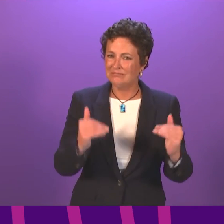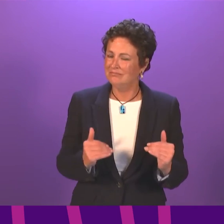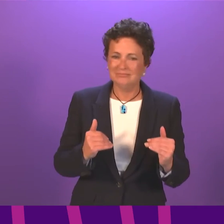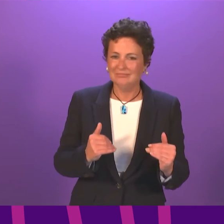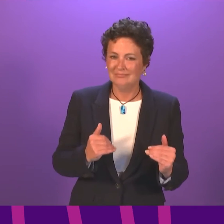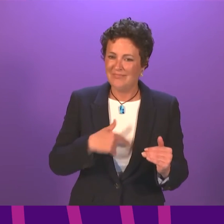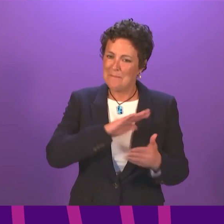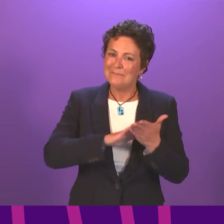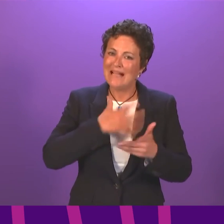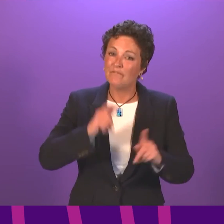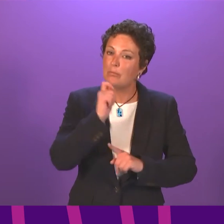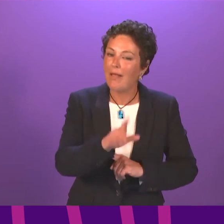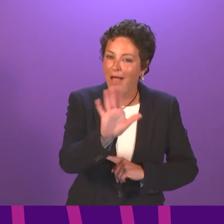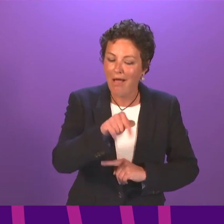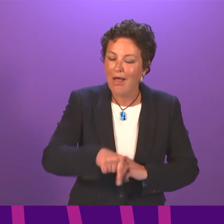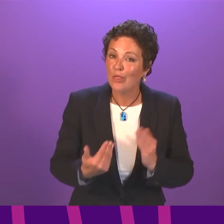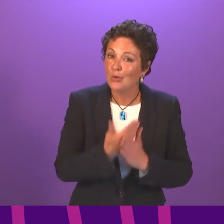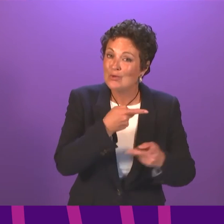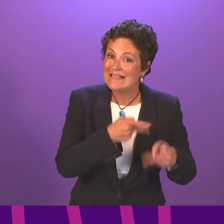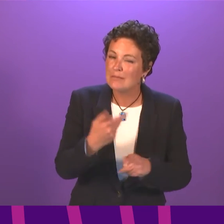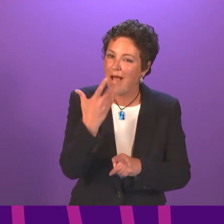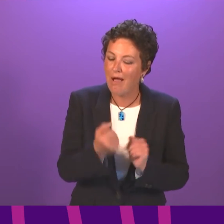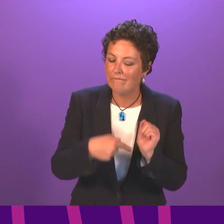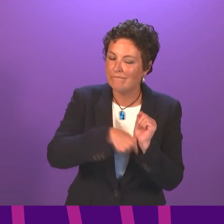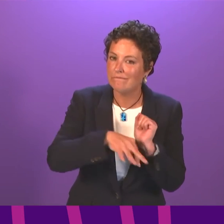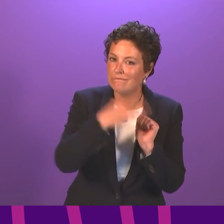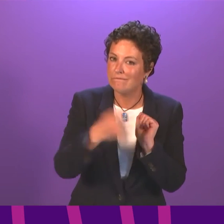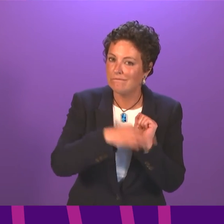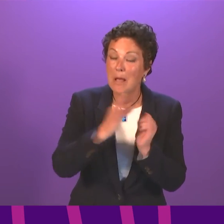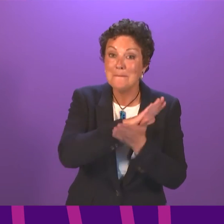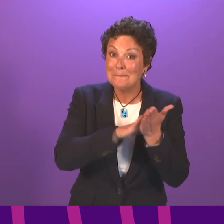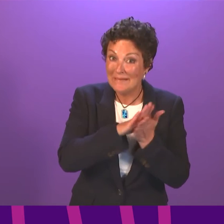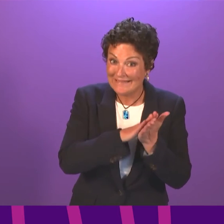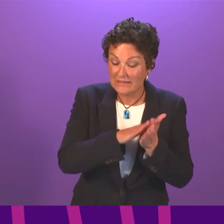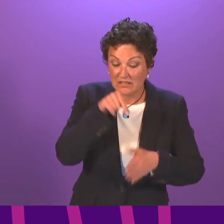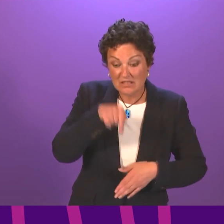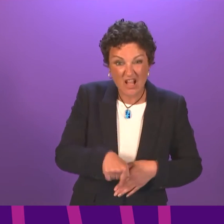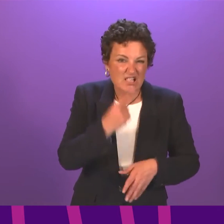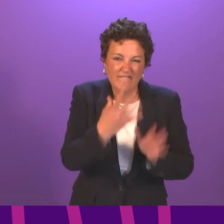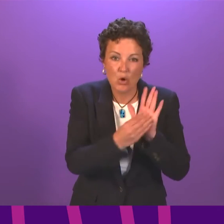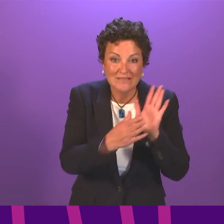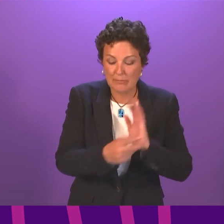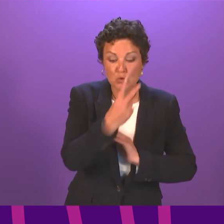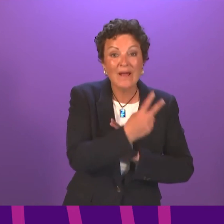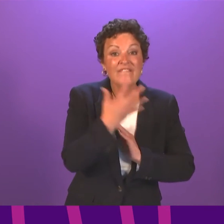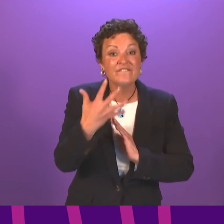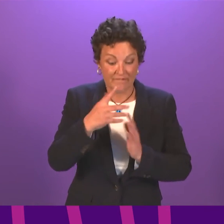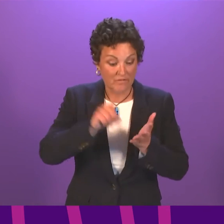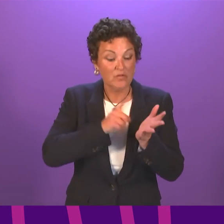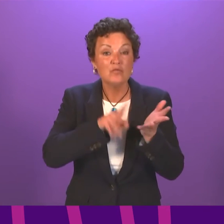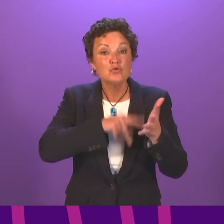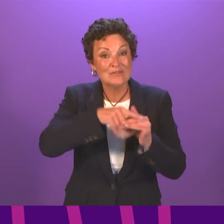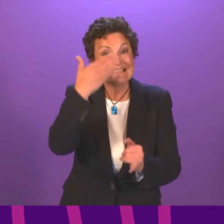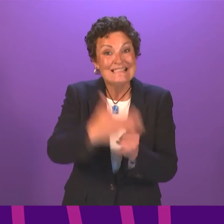has built in contingency arrangements. So that instead of having to submit that evidence by the 25th of June, which is the deadline,